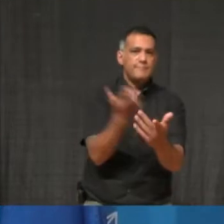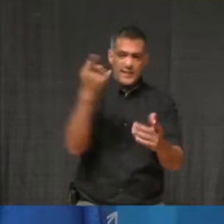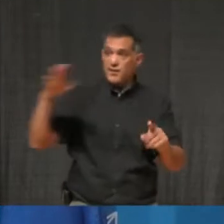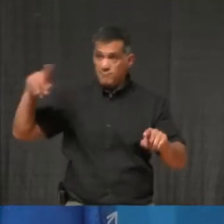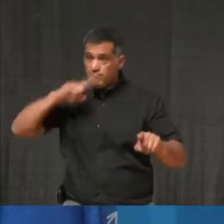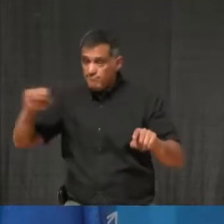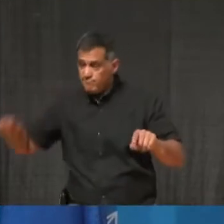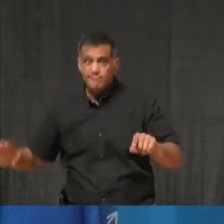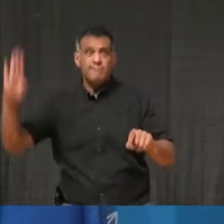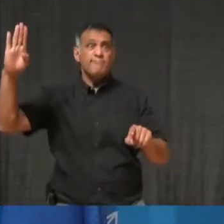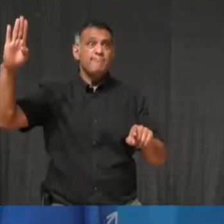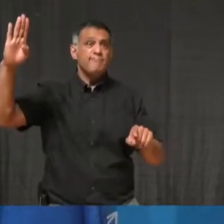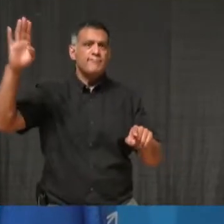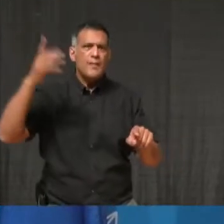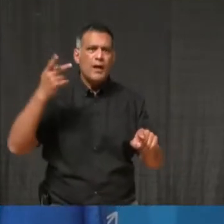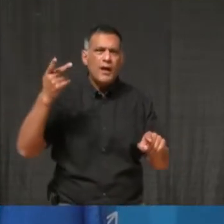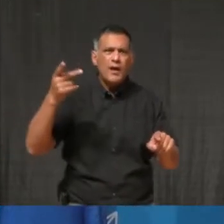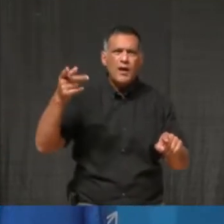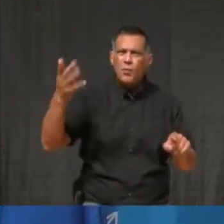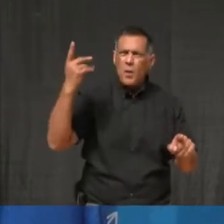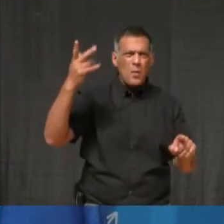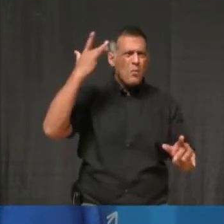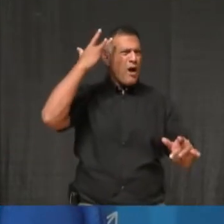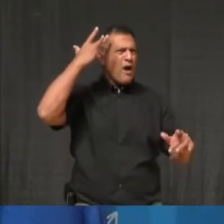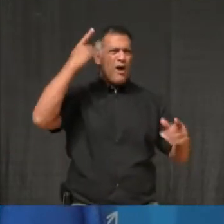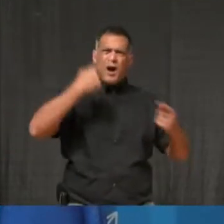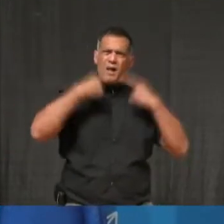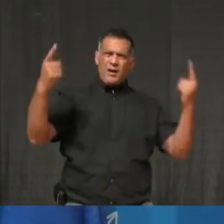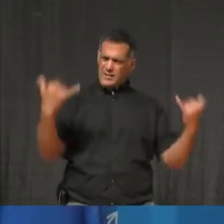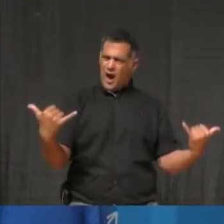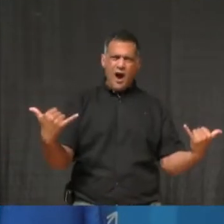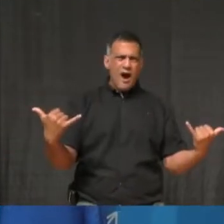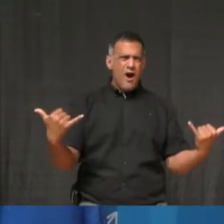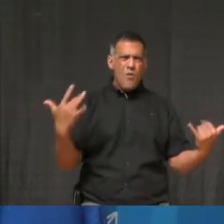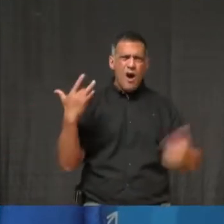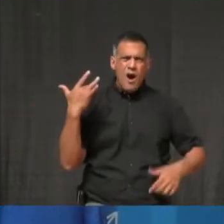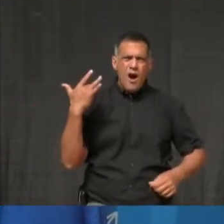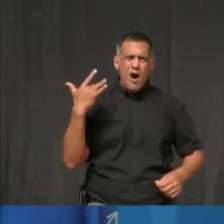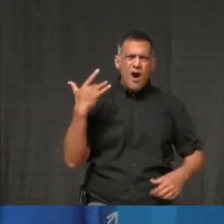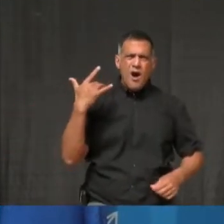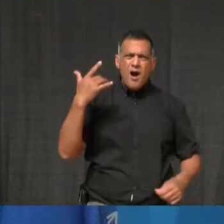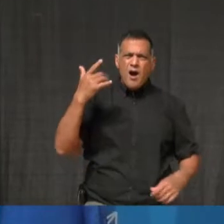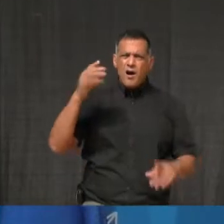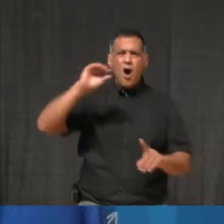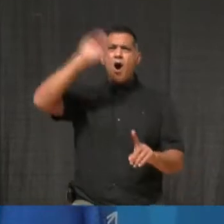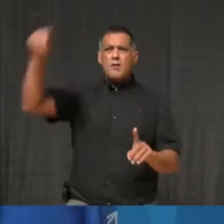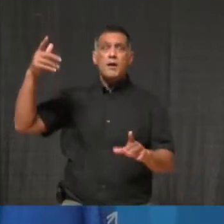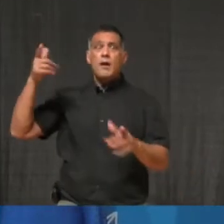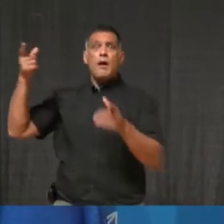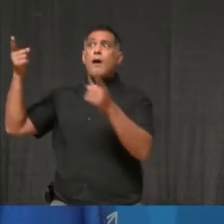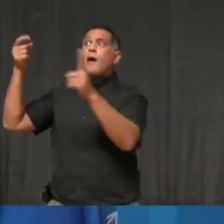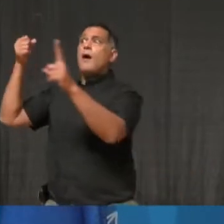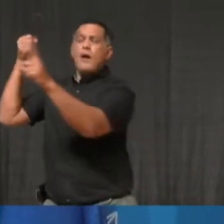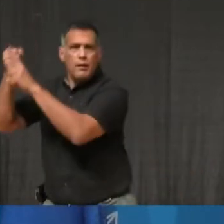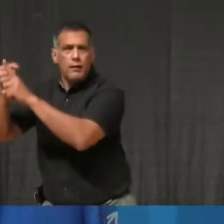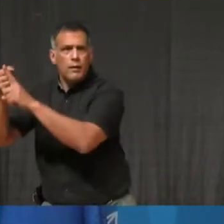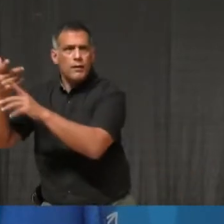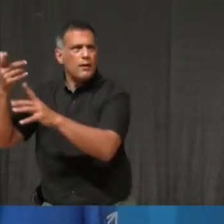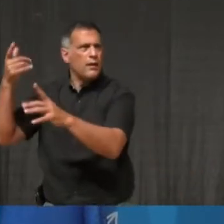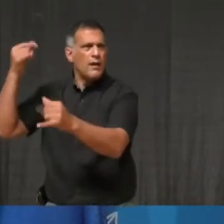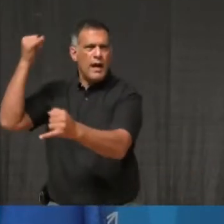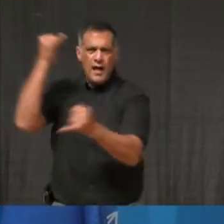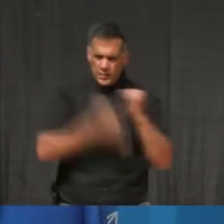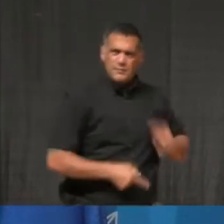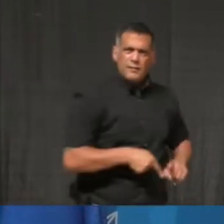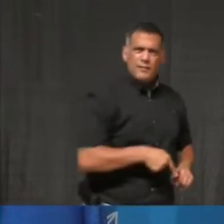wonder why I am announcing this sometime after Ottawa and Toronto. Well, we're a different community. Your